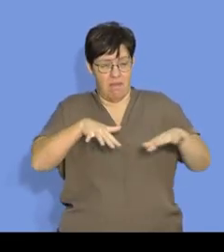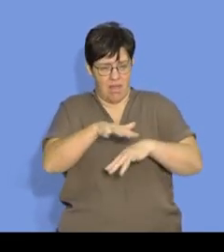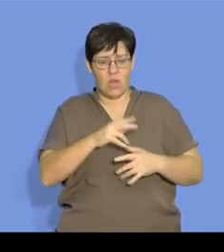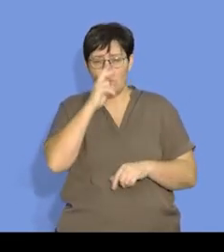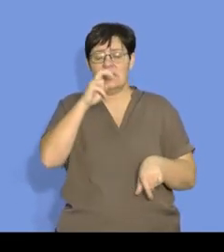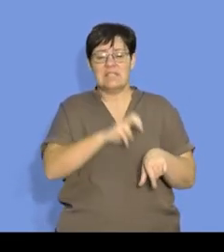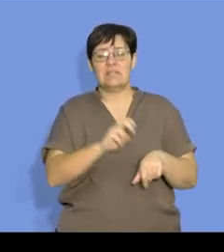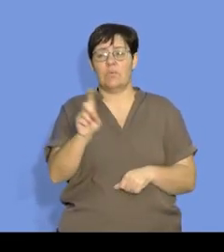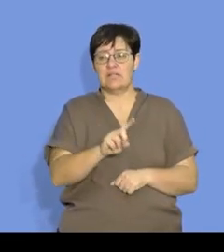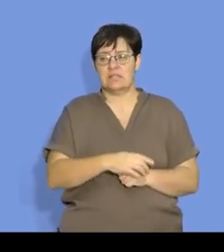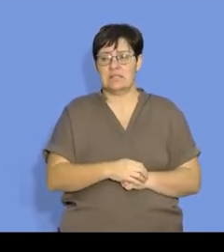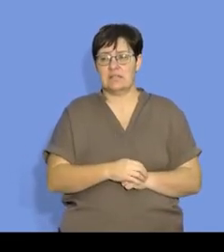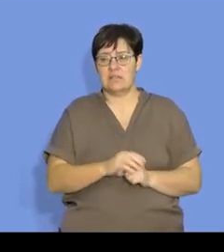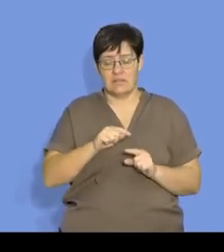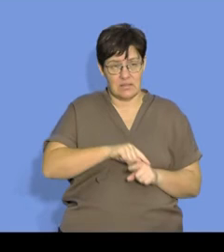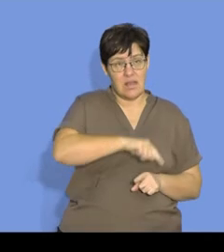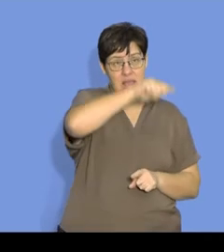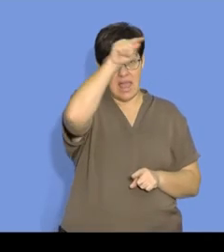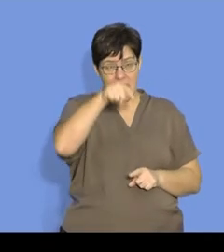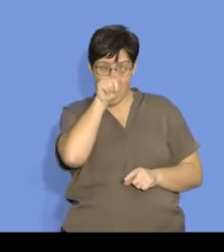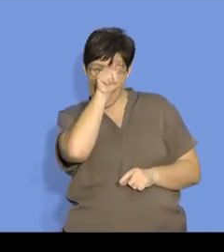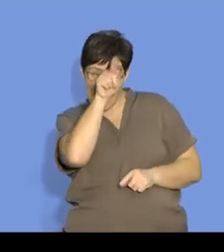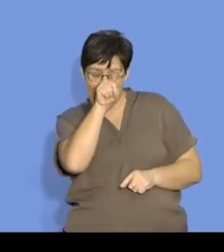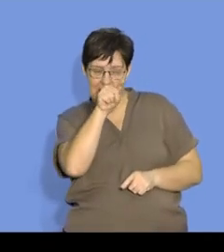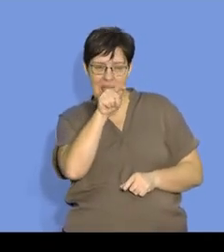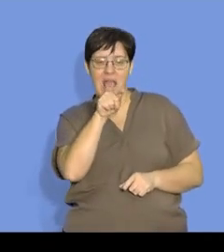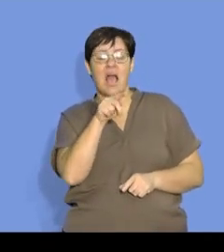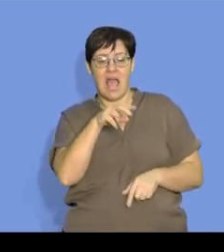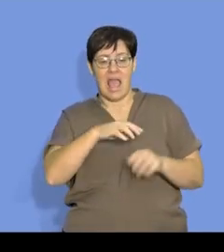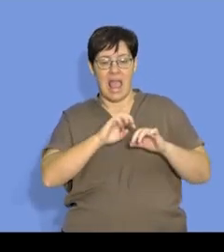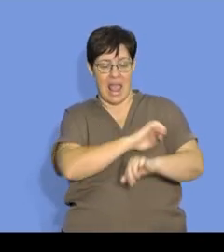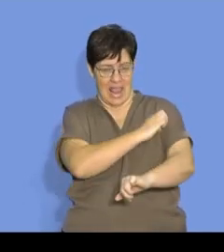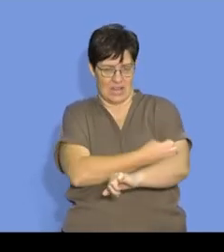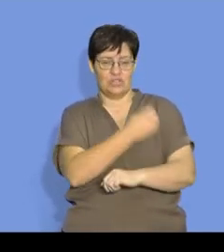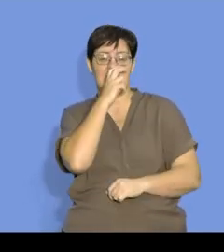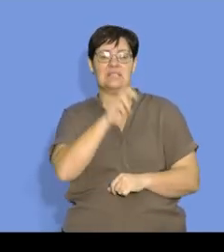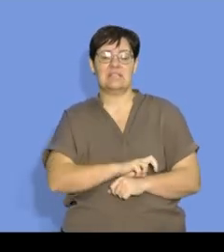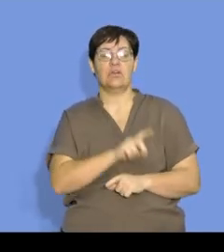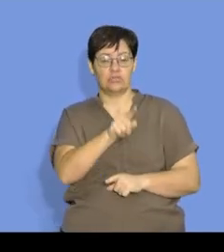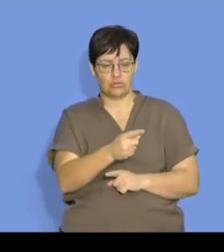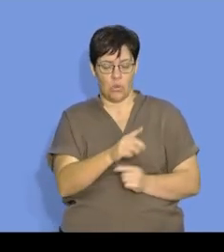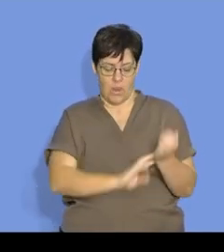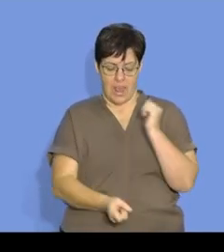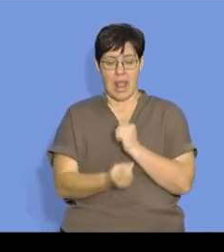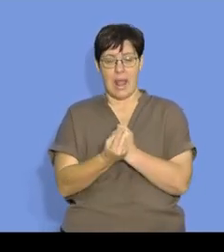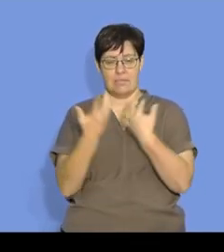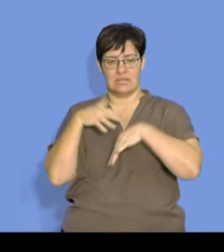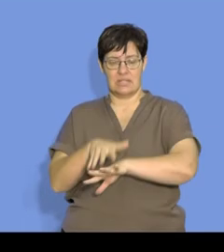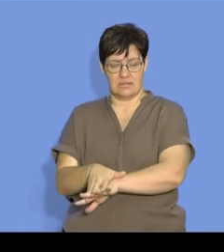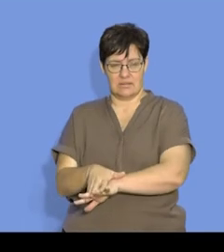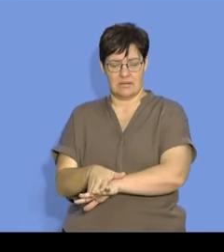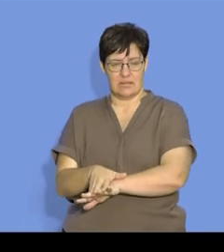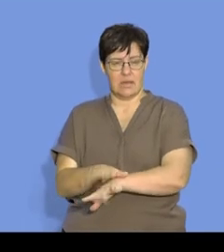circumstances, we would have needed that activation energy for this reaction